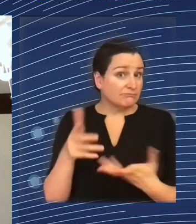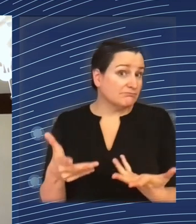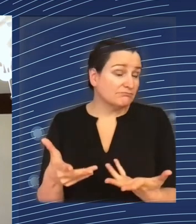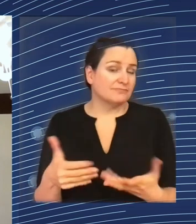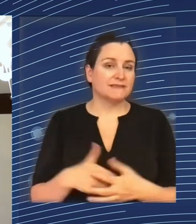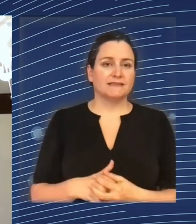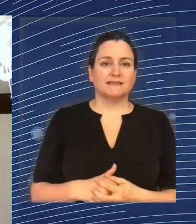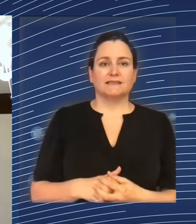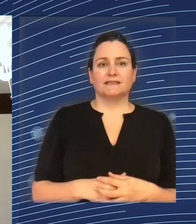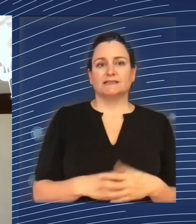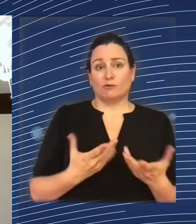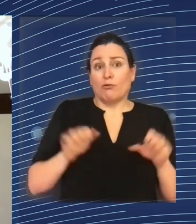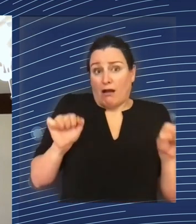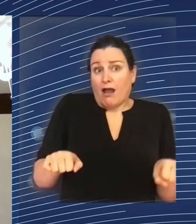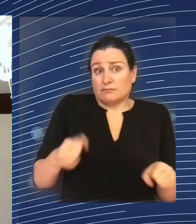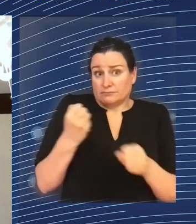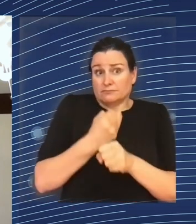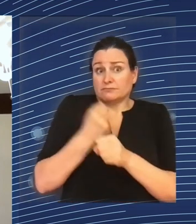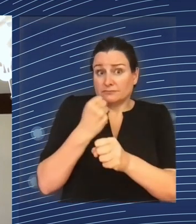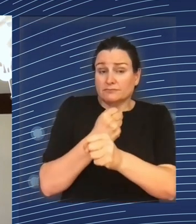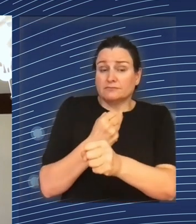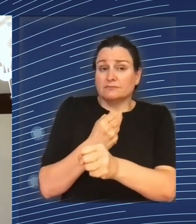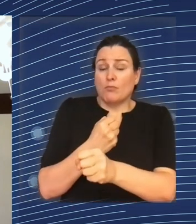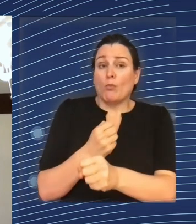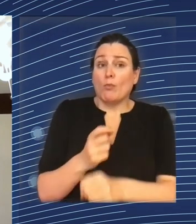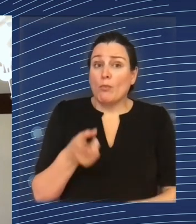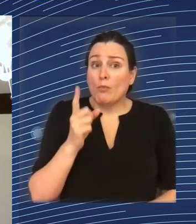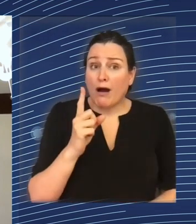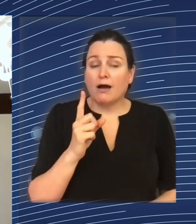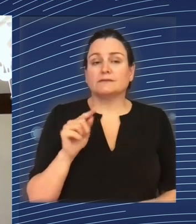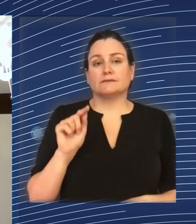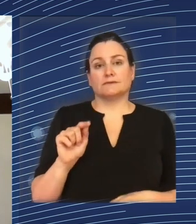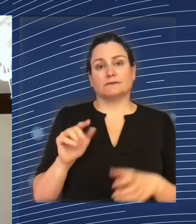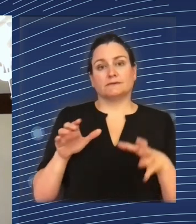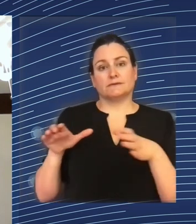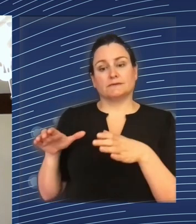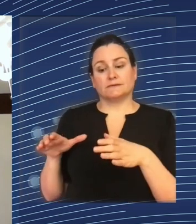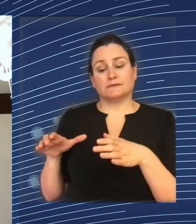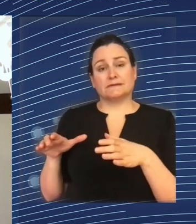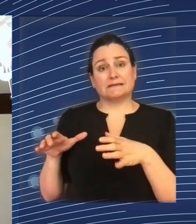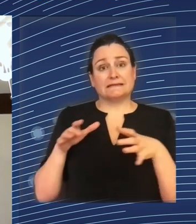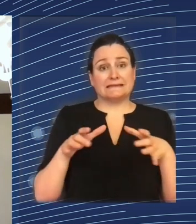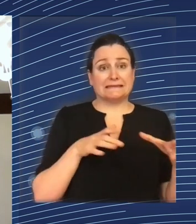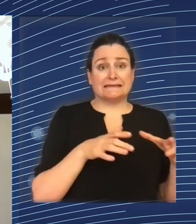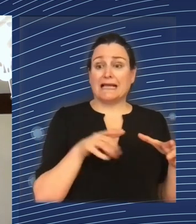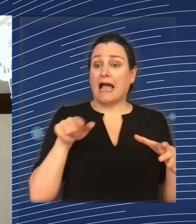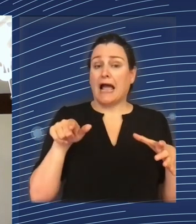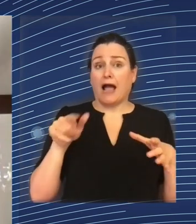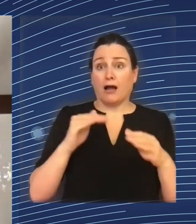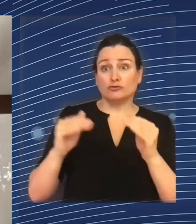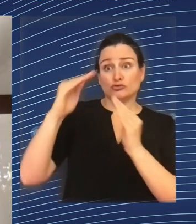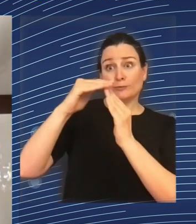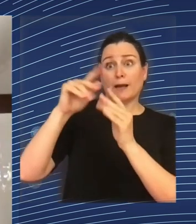done, but it's done by bringing the most modern of the economy to these otherwise peripheral places. All That's what the goal has to be.